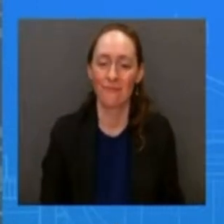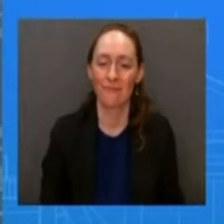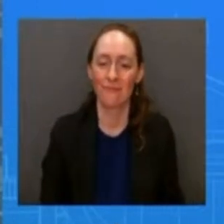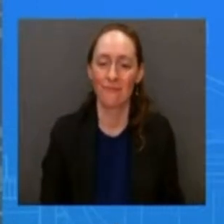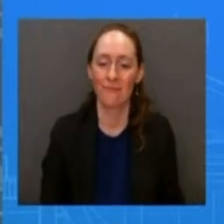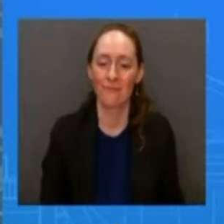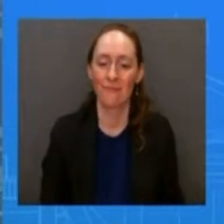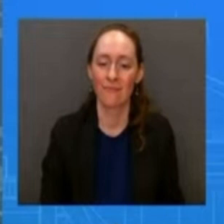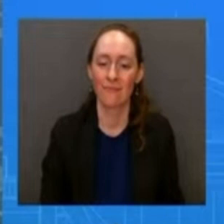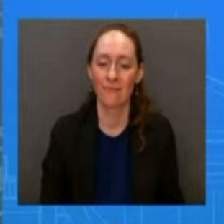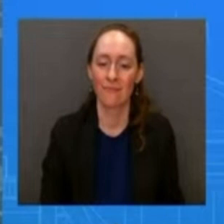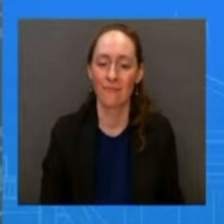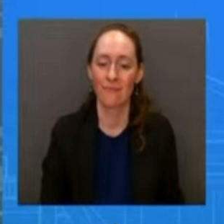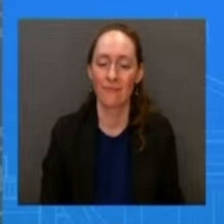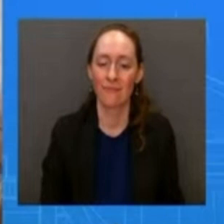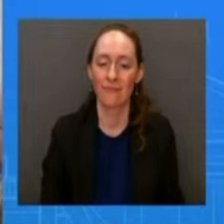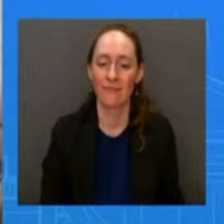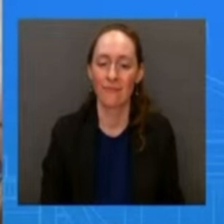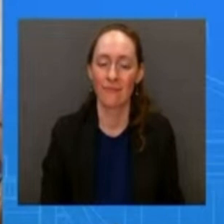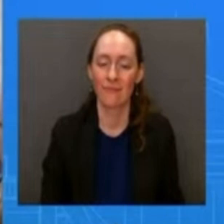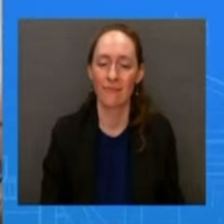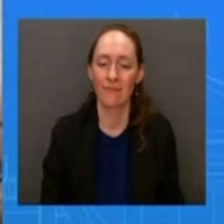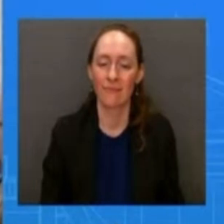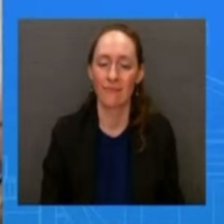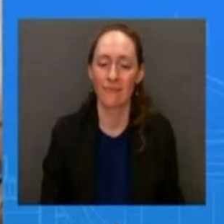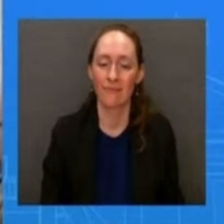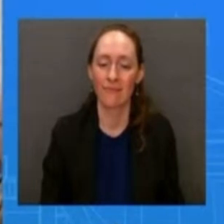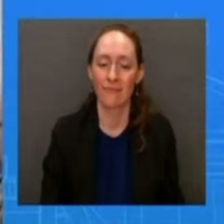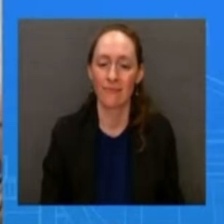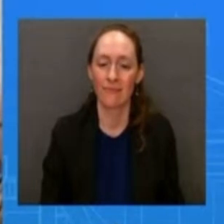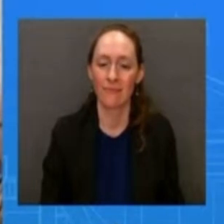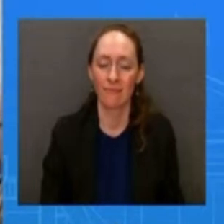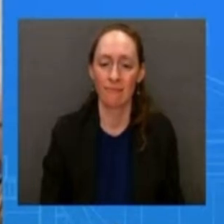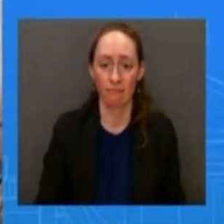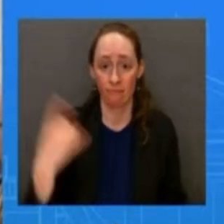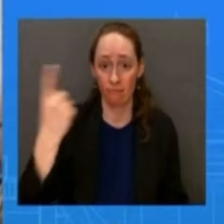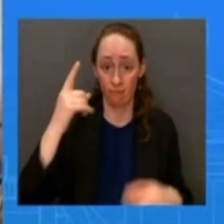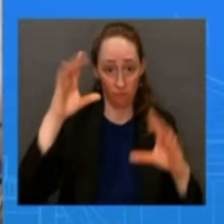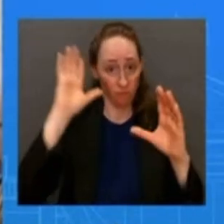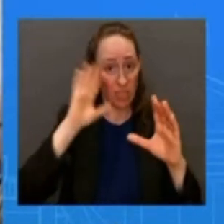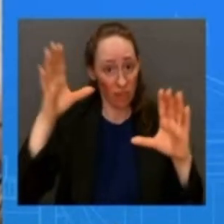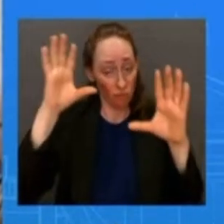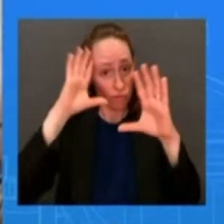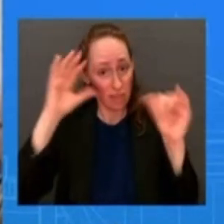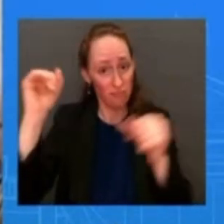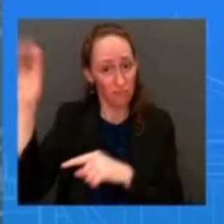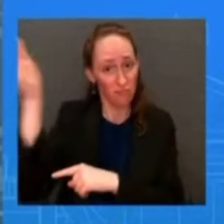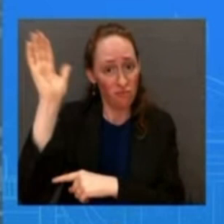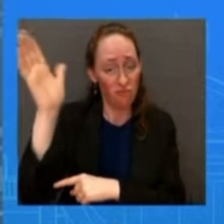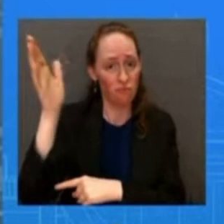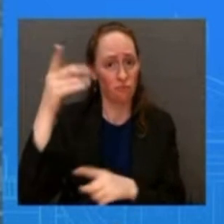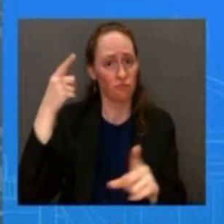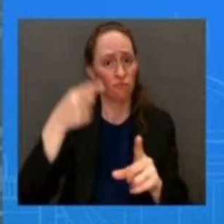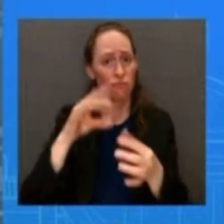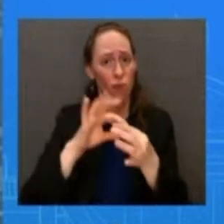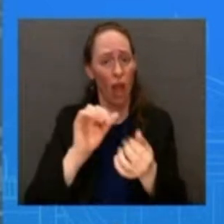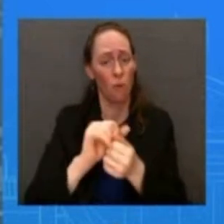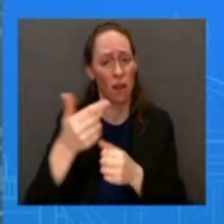any plans for the president to address the country on gun violence given the latest michigan state mass shooting so um